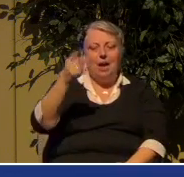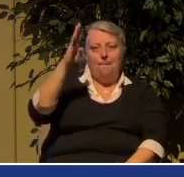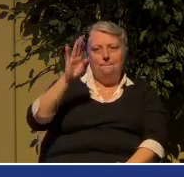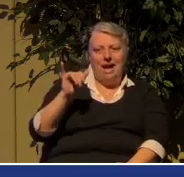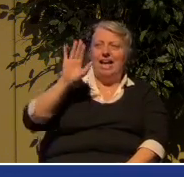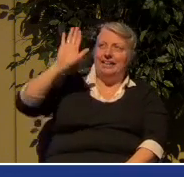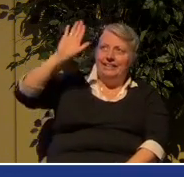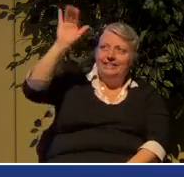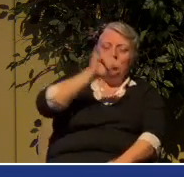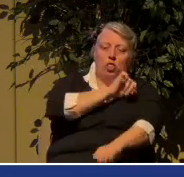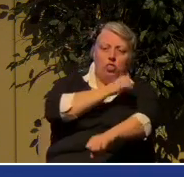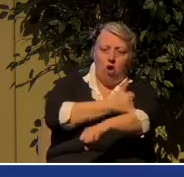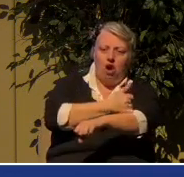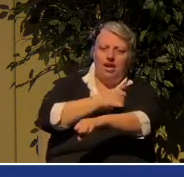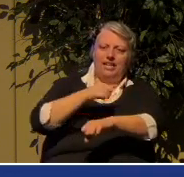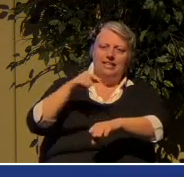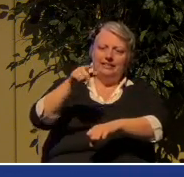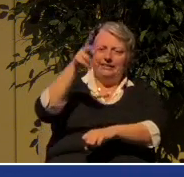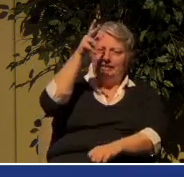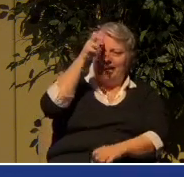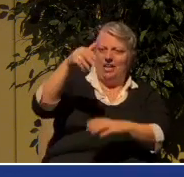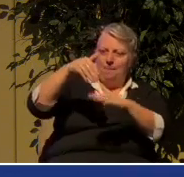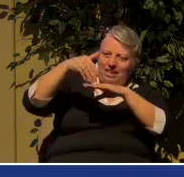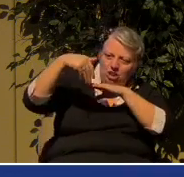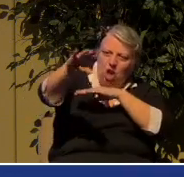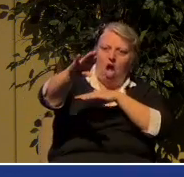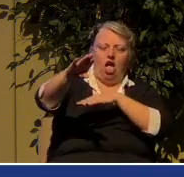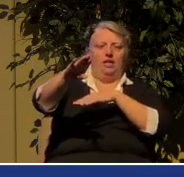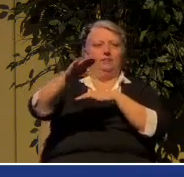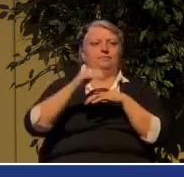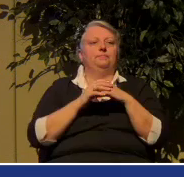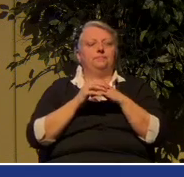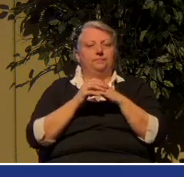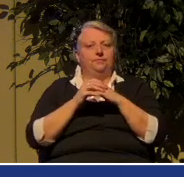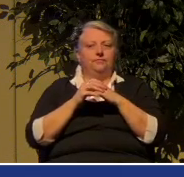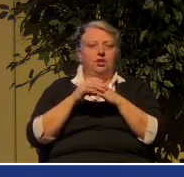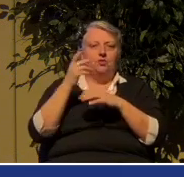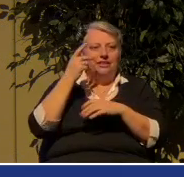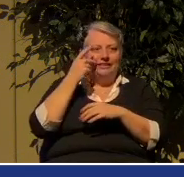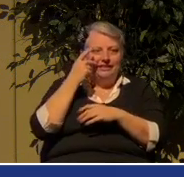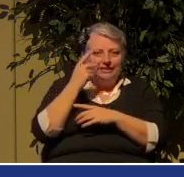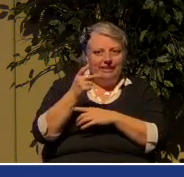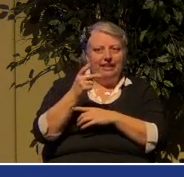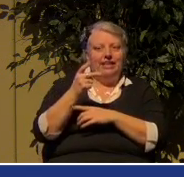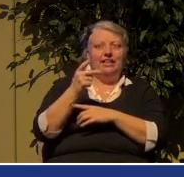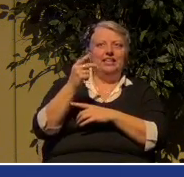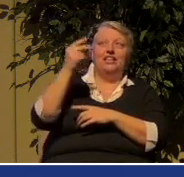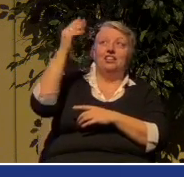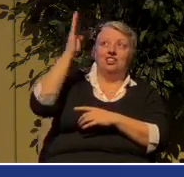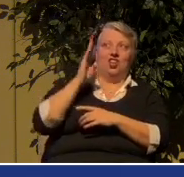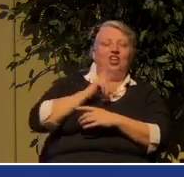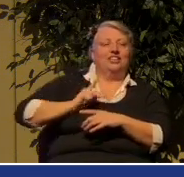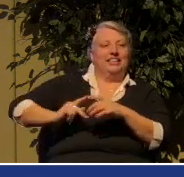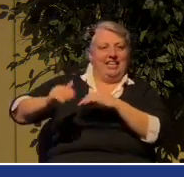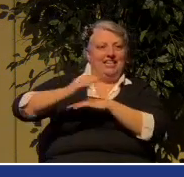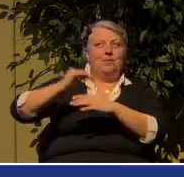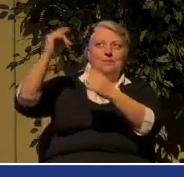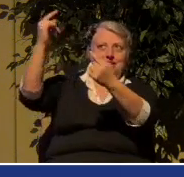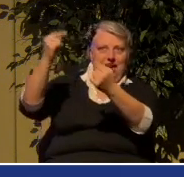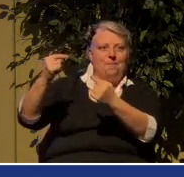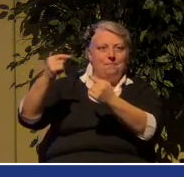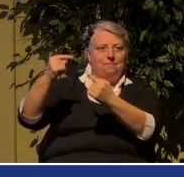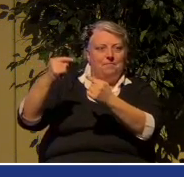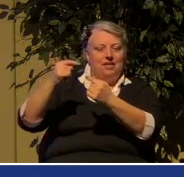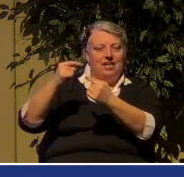watch him turn tail and see God's kingdom come in might and in power. That is the